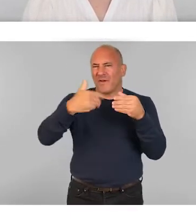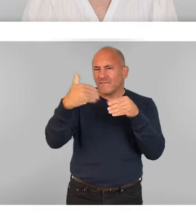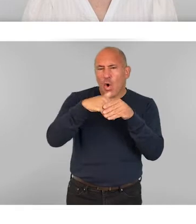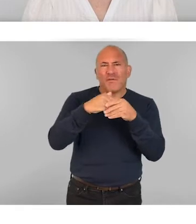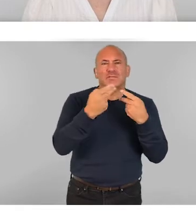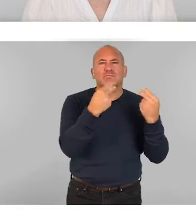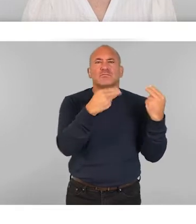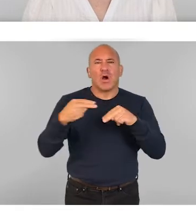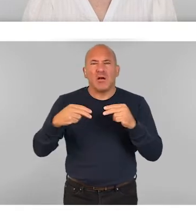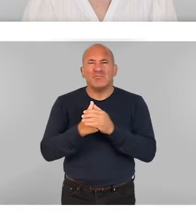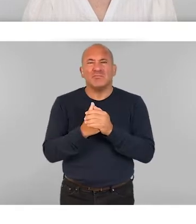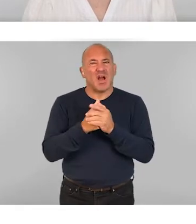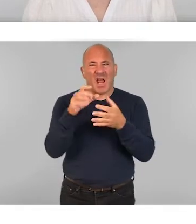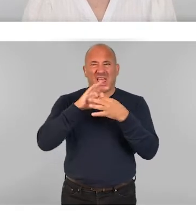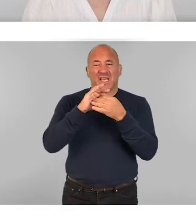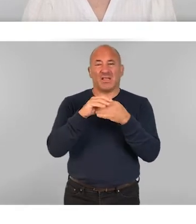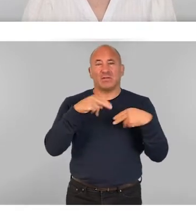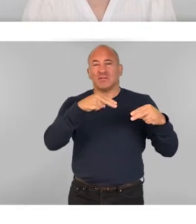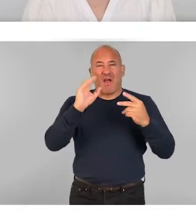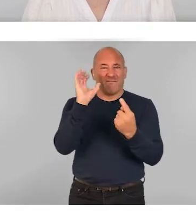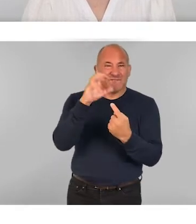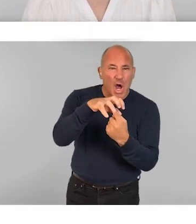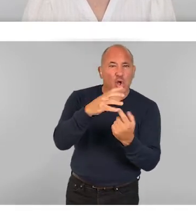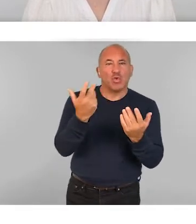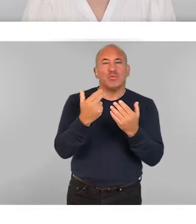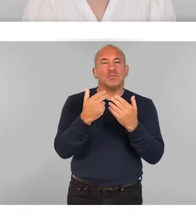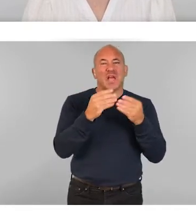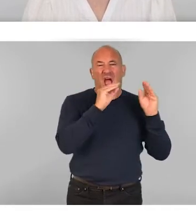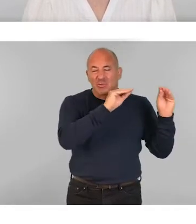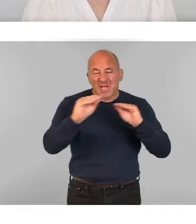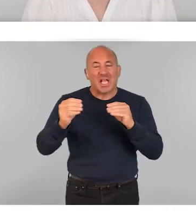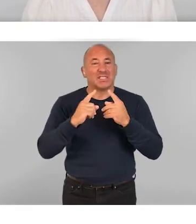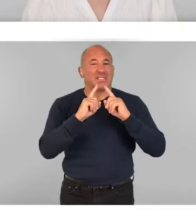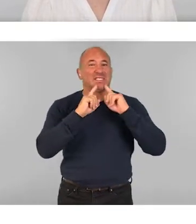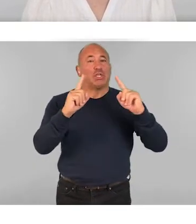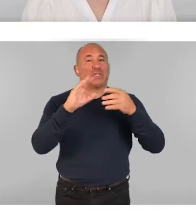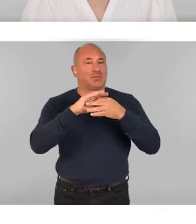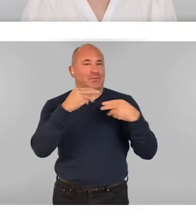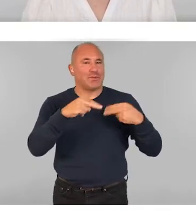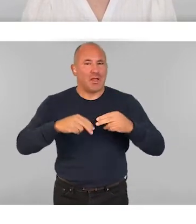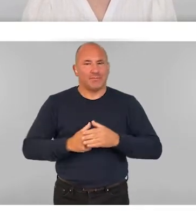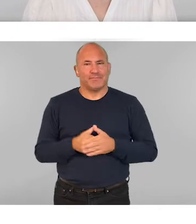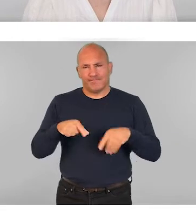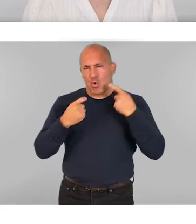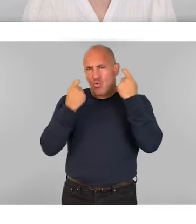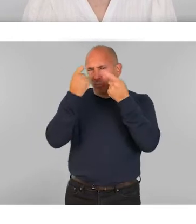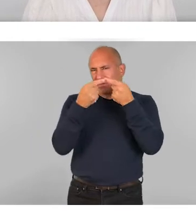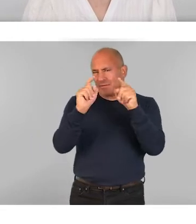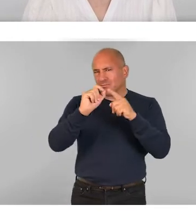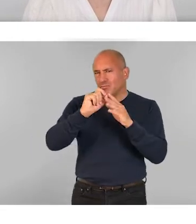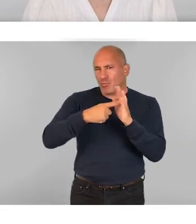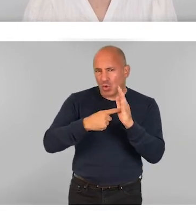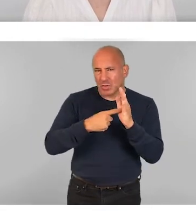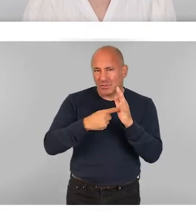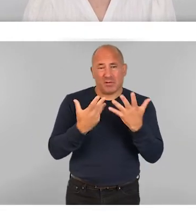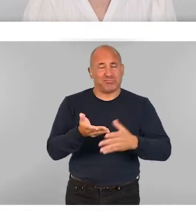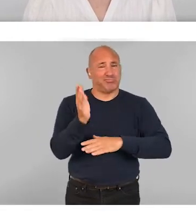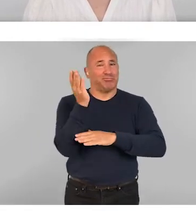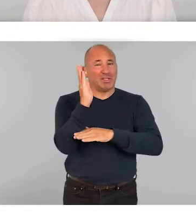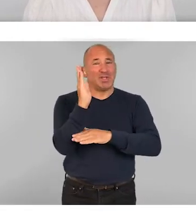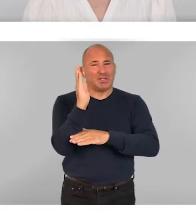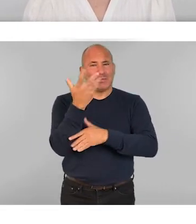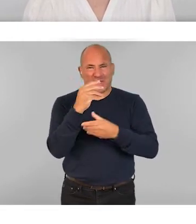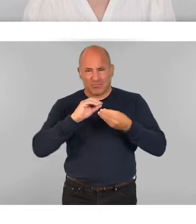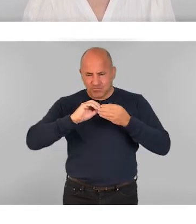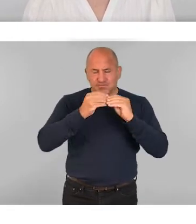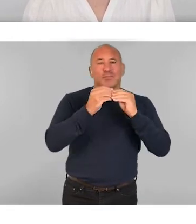those associated with dance venues or who are dance educators and teachers. The Considering Difference project and today's presentation has been put together by